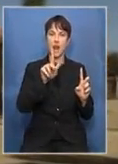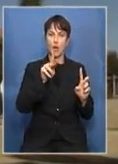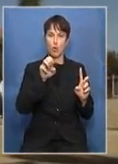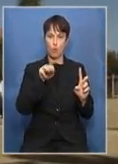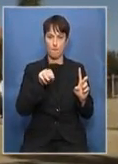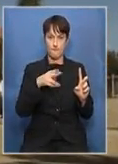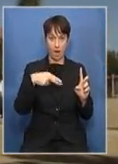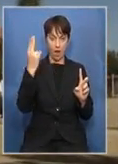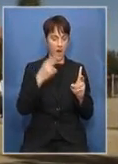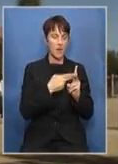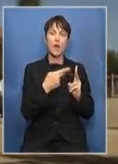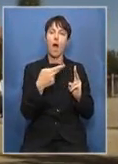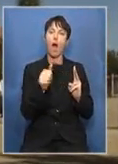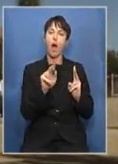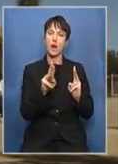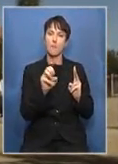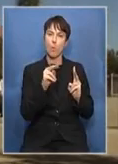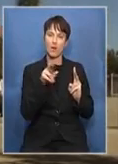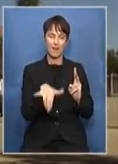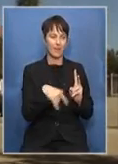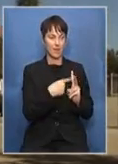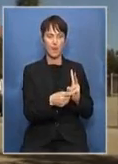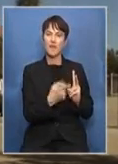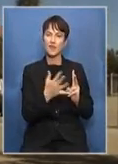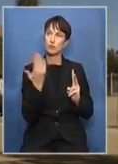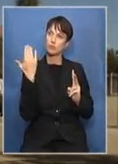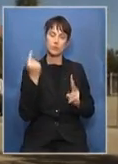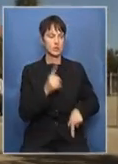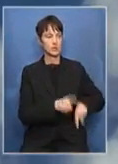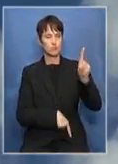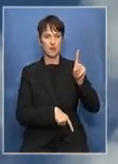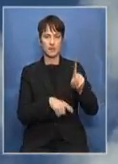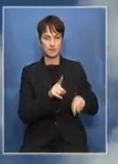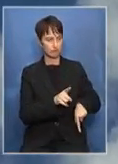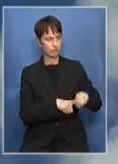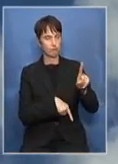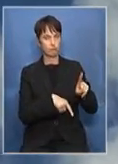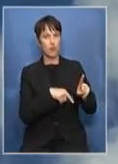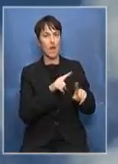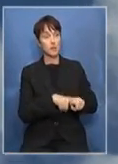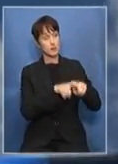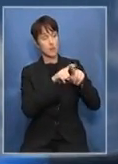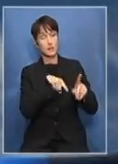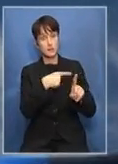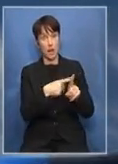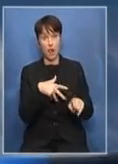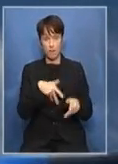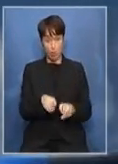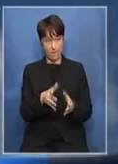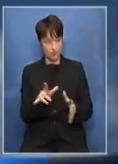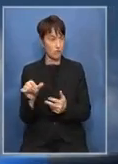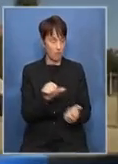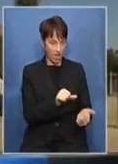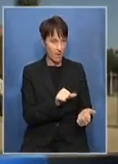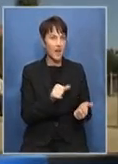for being pregnant. The head of department wanted the pupils back in class, but the school's governing bodies then took the matter